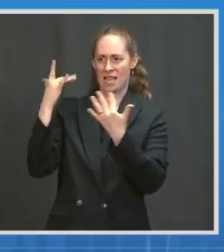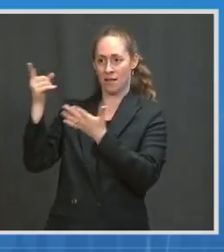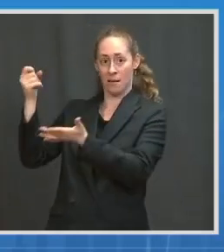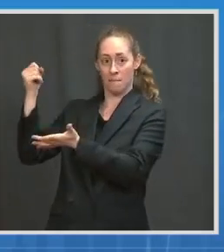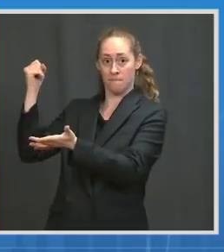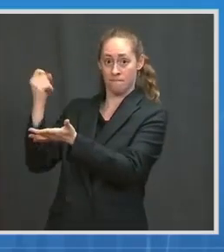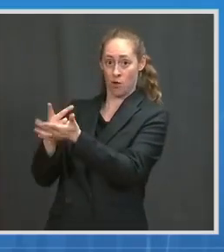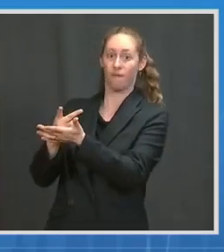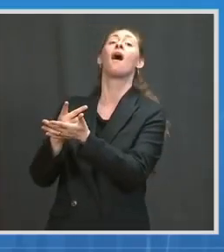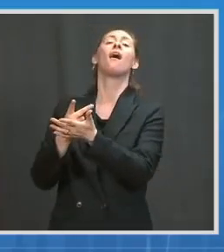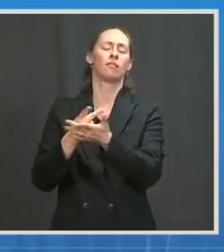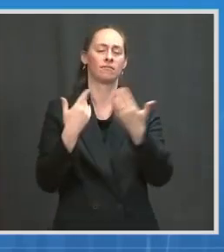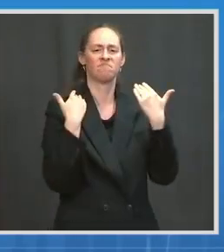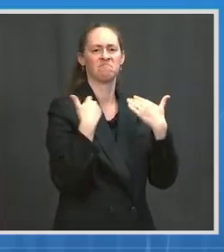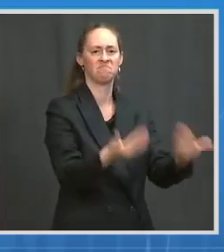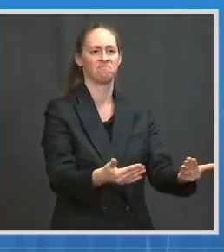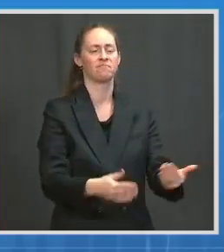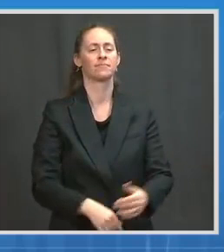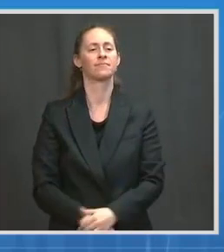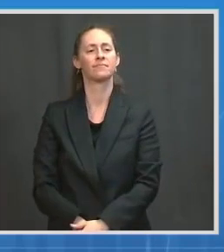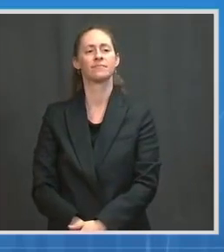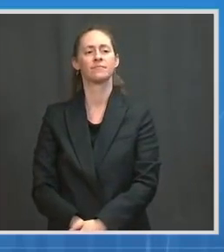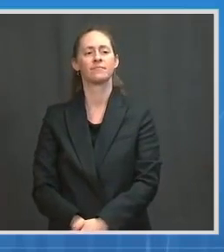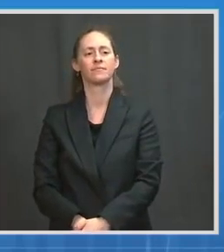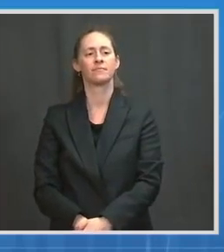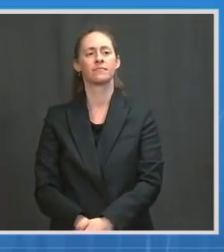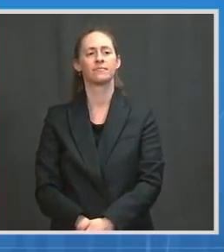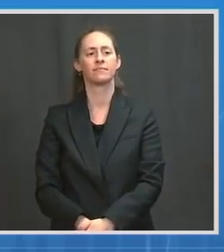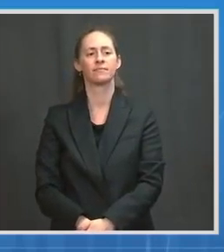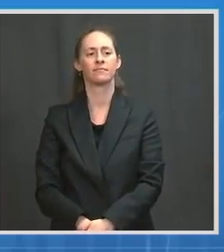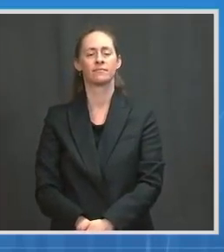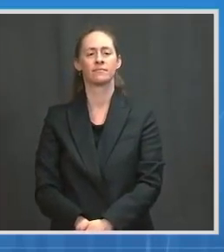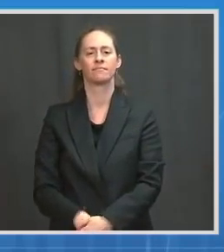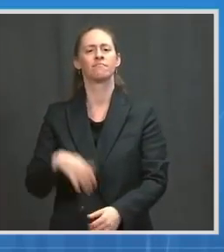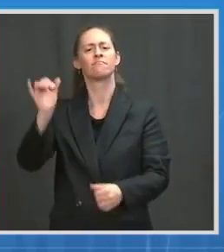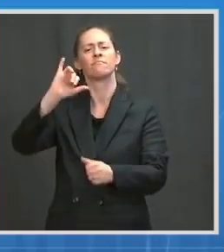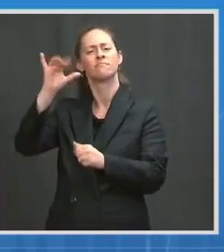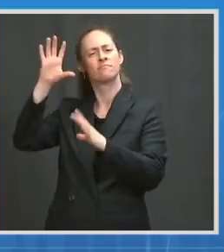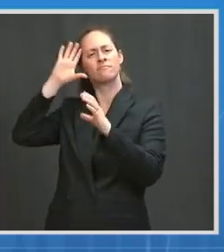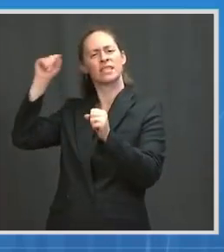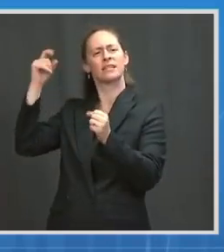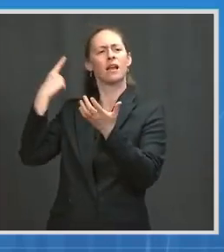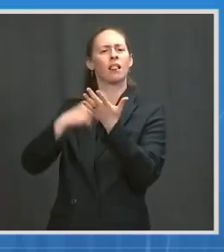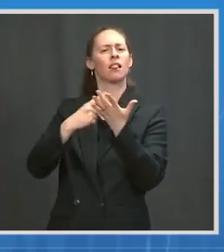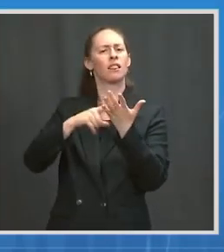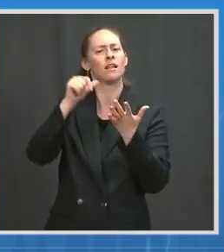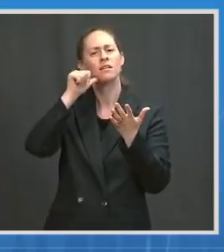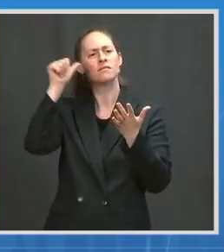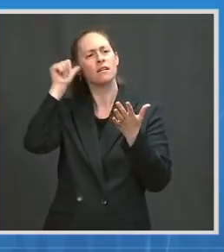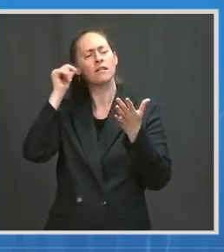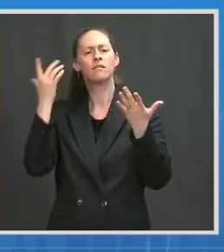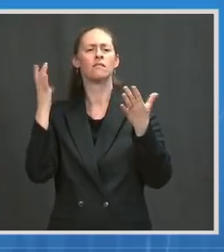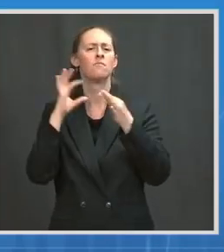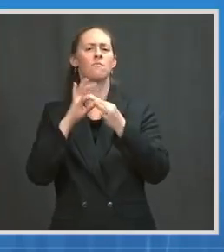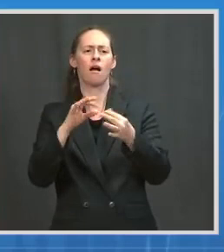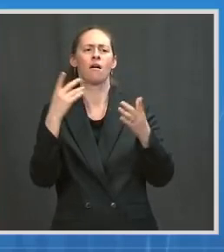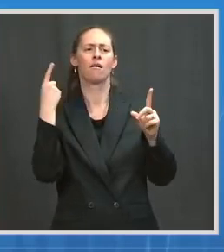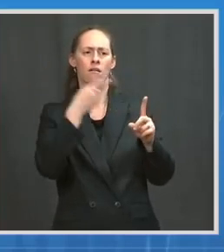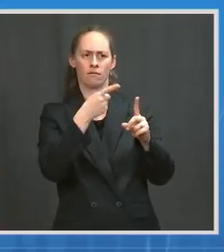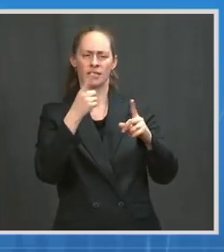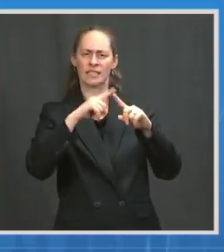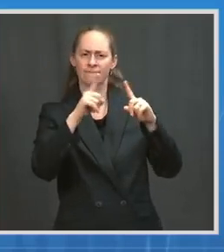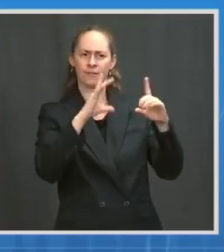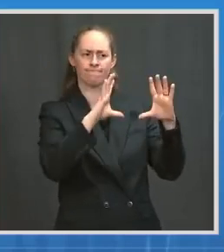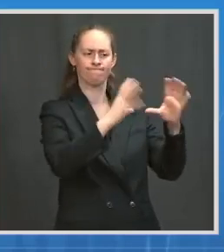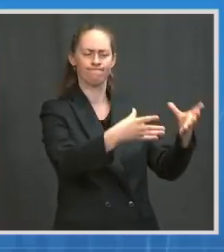terms of the other initiatives the President spoke about yesterday, he really broke them into a few different categories. But all of them